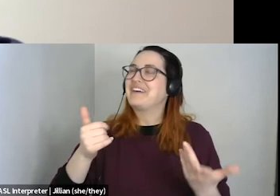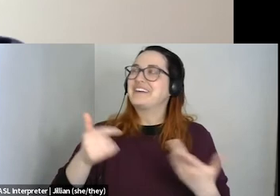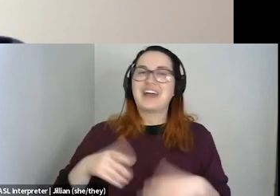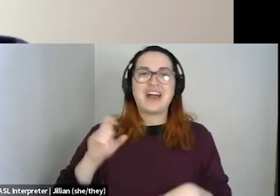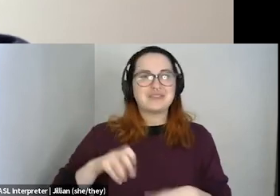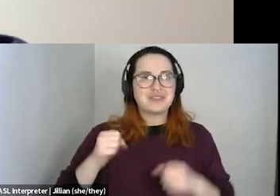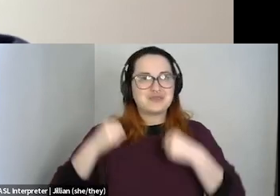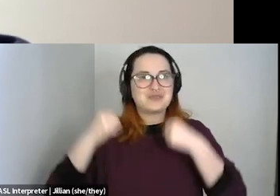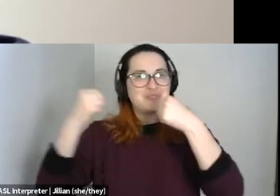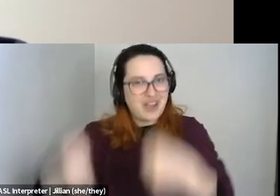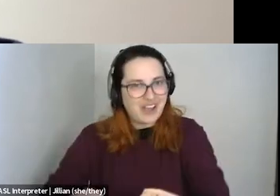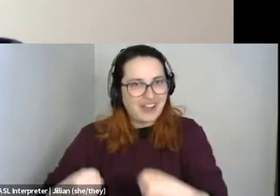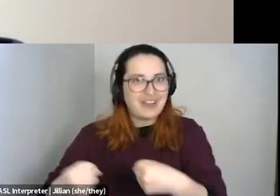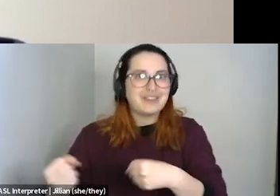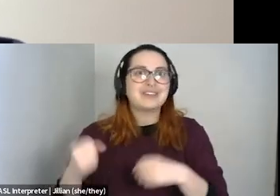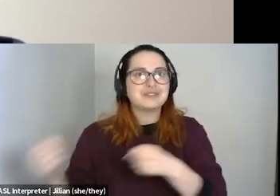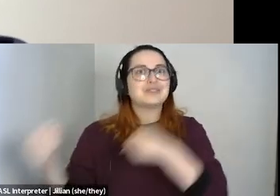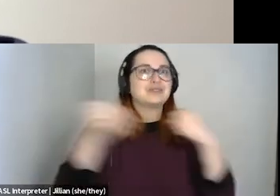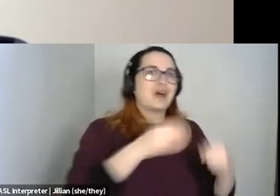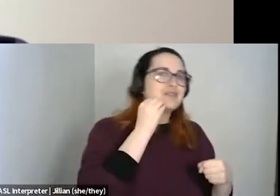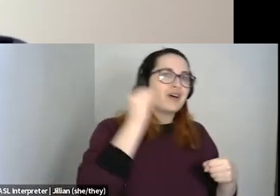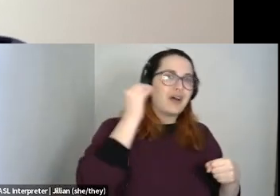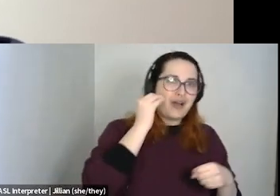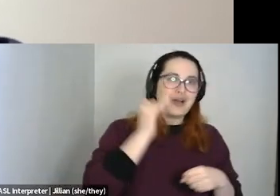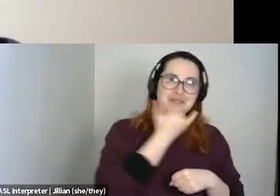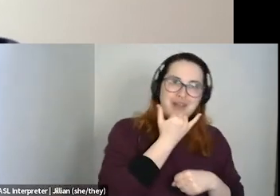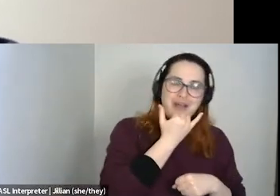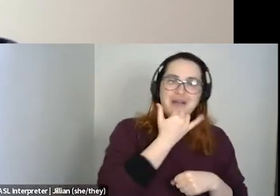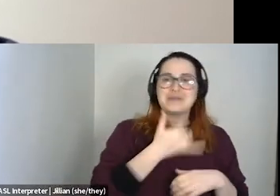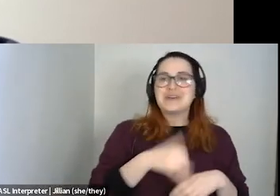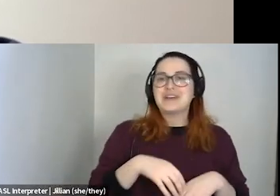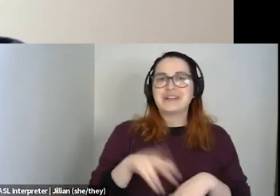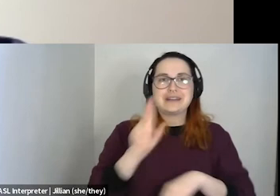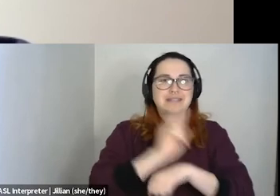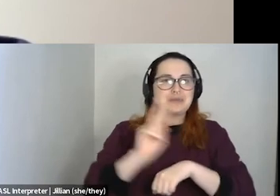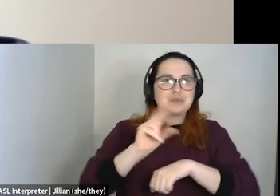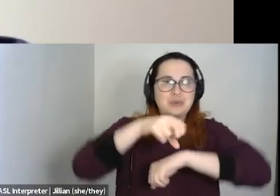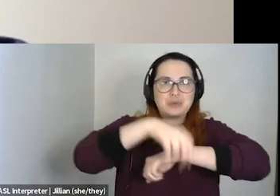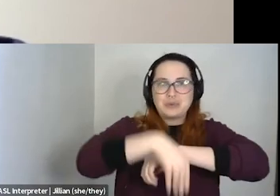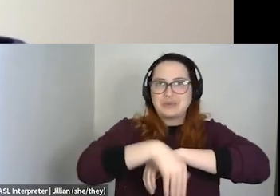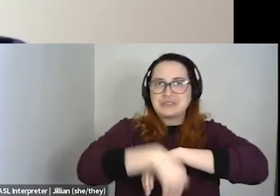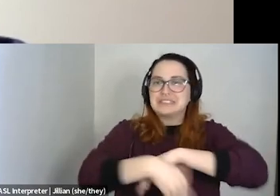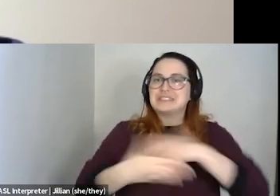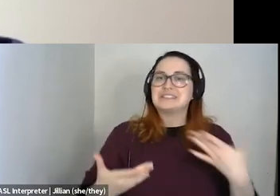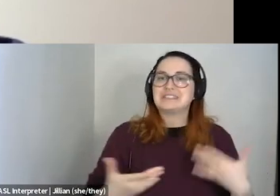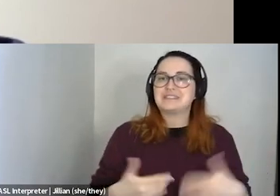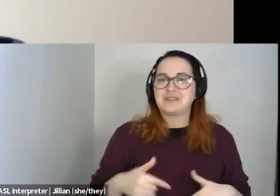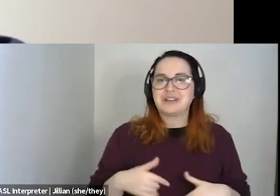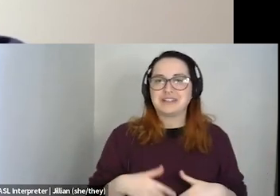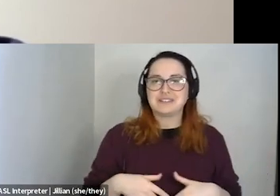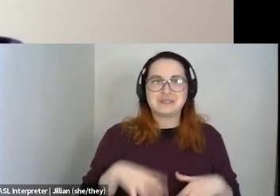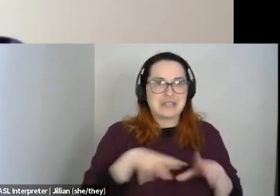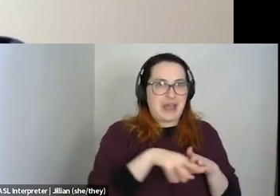know, because they couldn't afford to stay overnight in Halifax, driving all the way back to Yarmouth and going like slipping in and out of the life that they were,